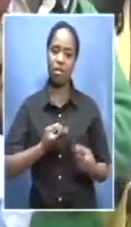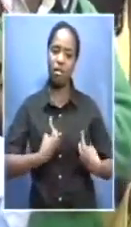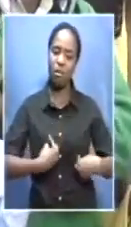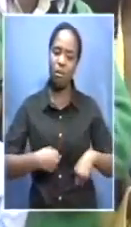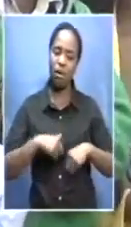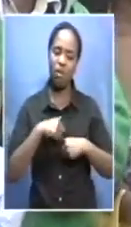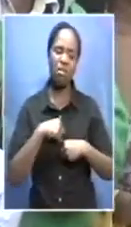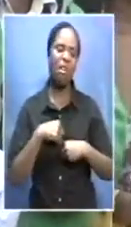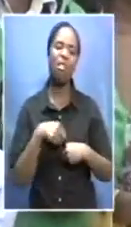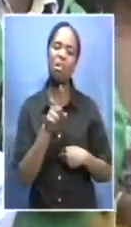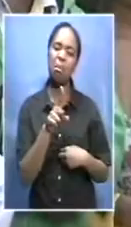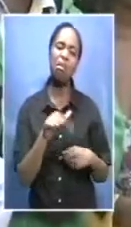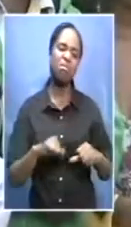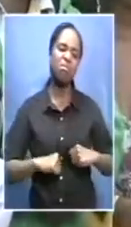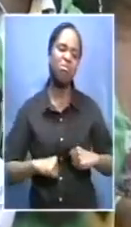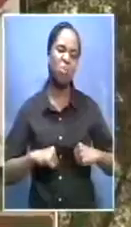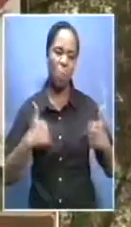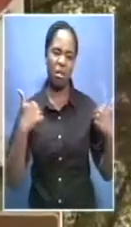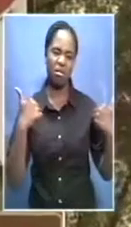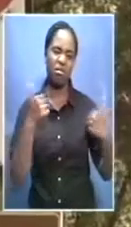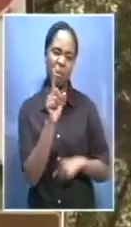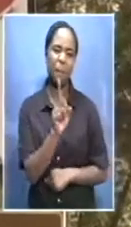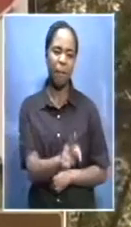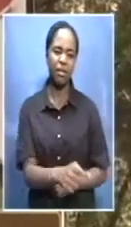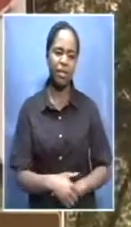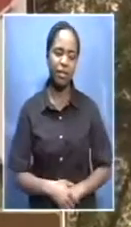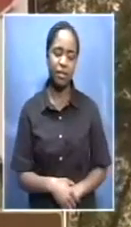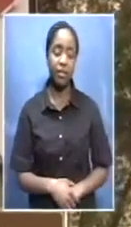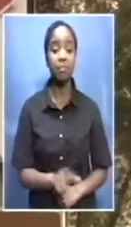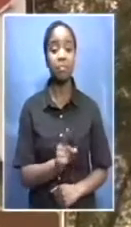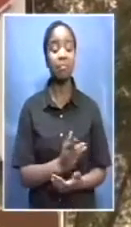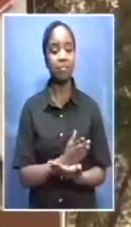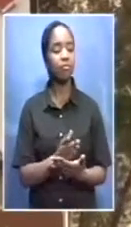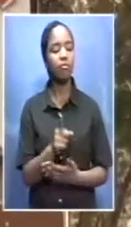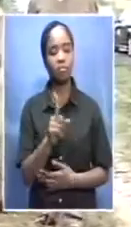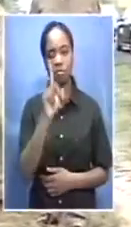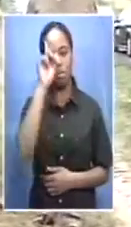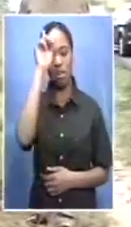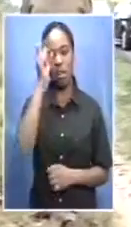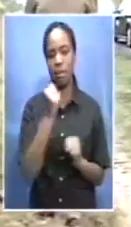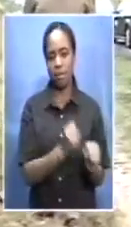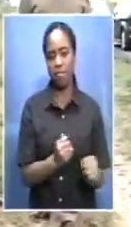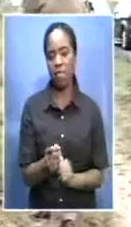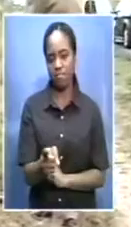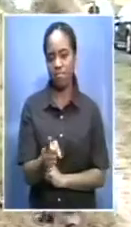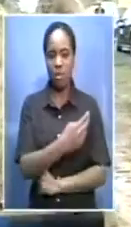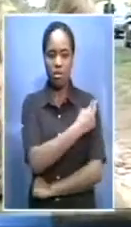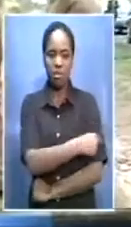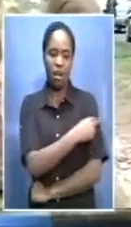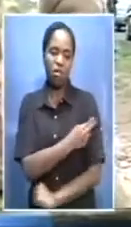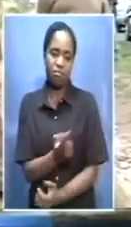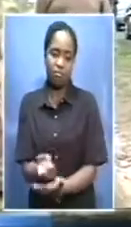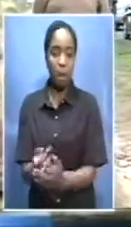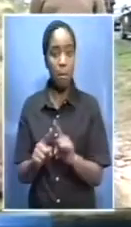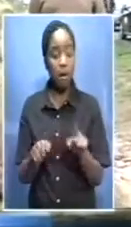come well and go back home and while the elder statesman remain in hospital good deeds continue in his